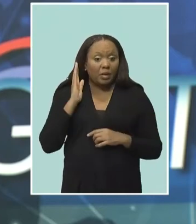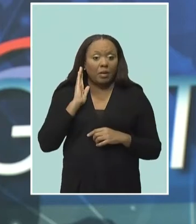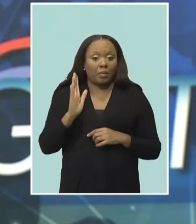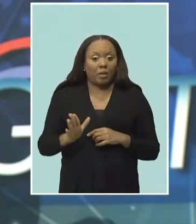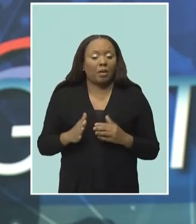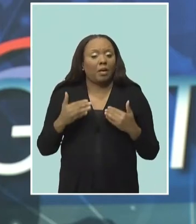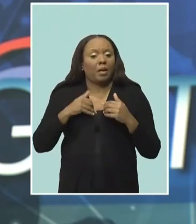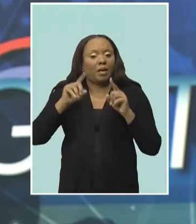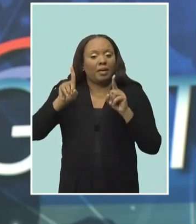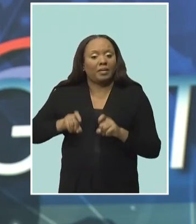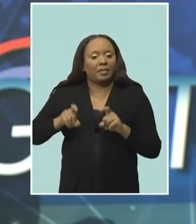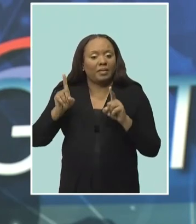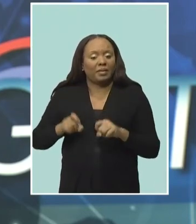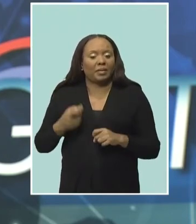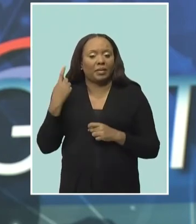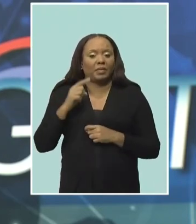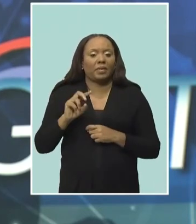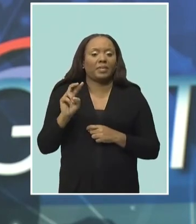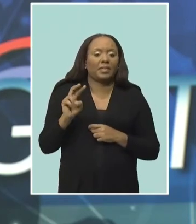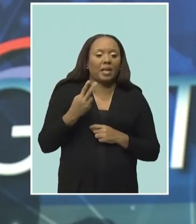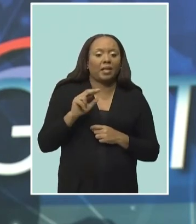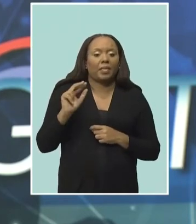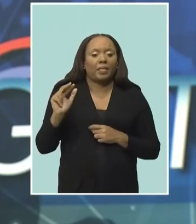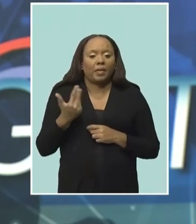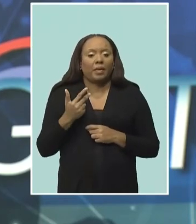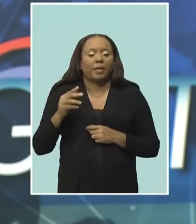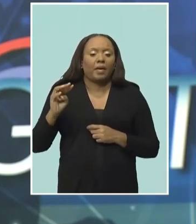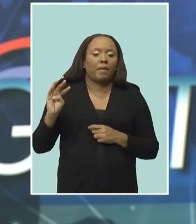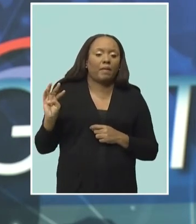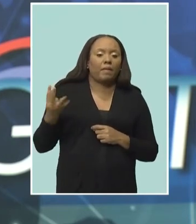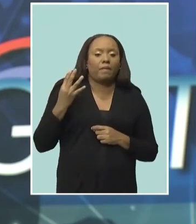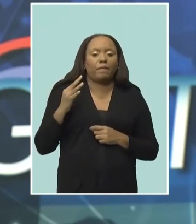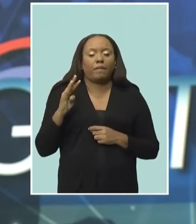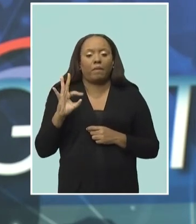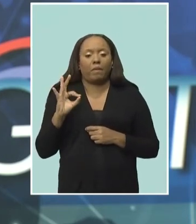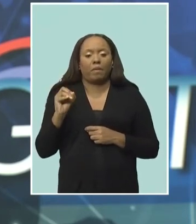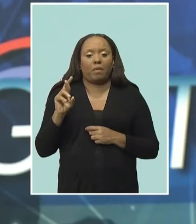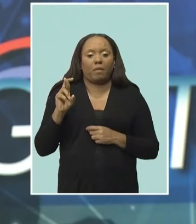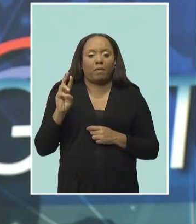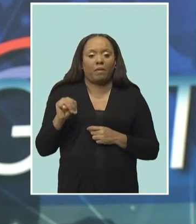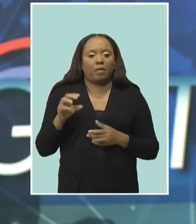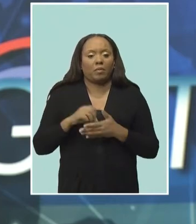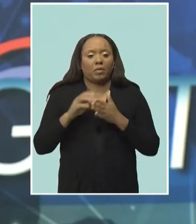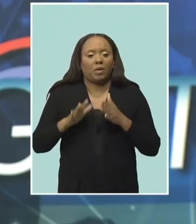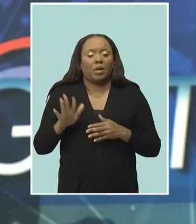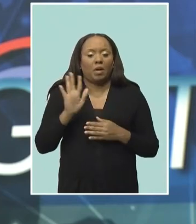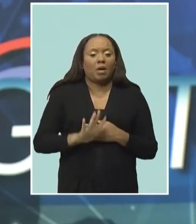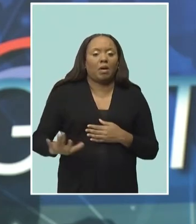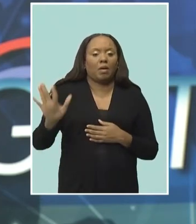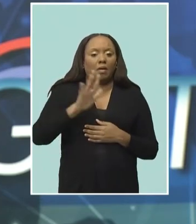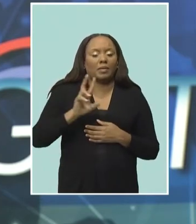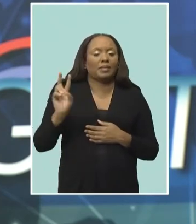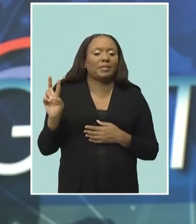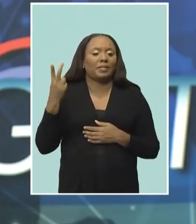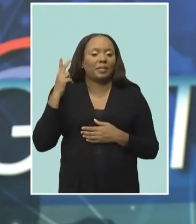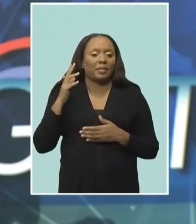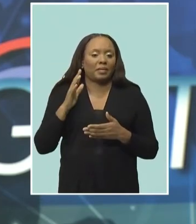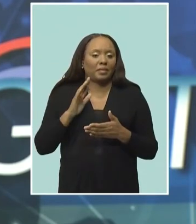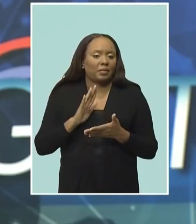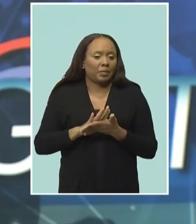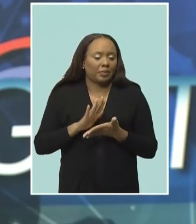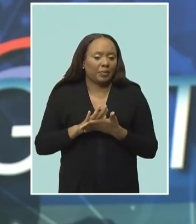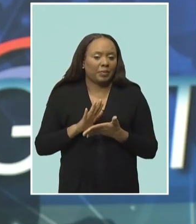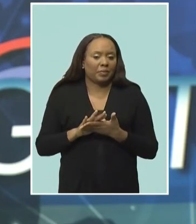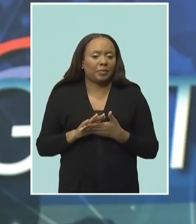Training will be administering diagnostic assessments to 2nd, 3rd and 4th form students across public